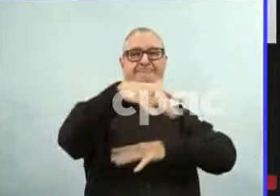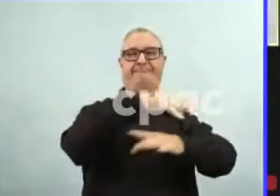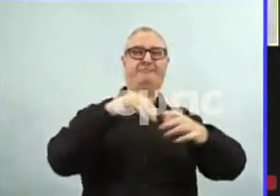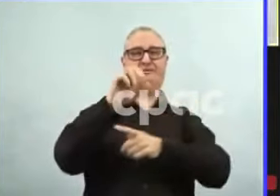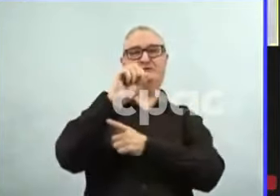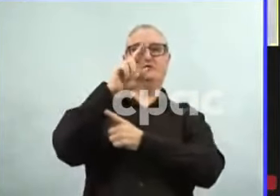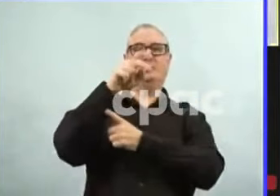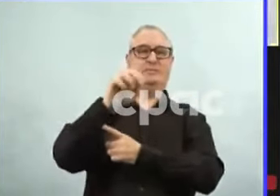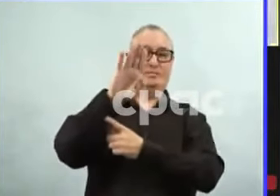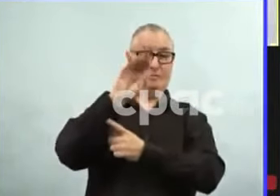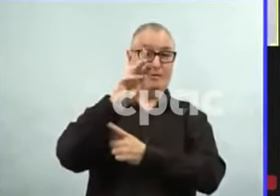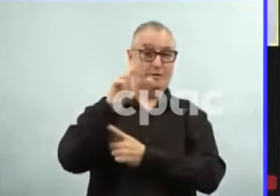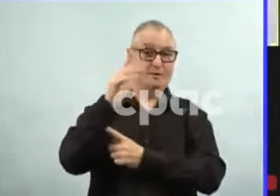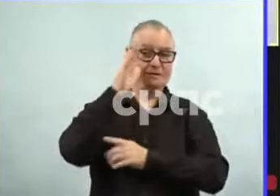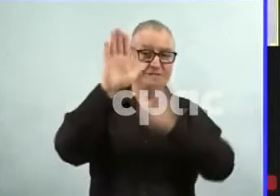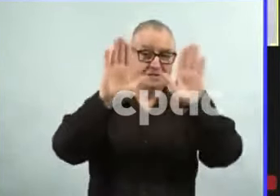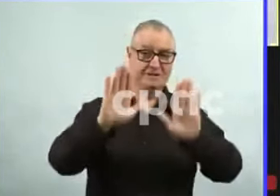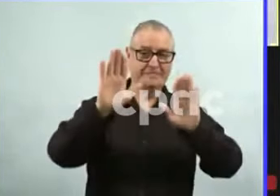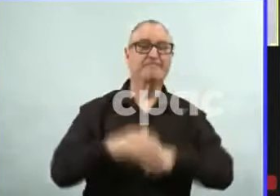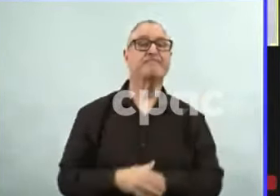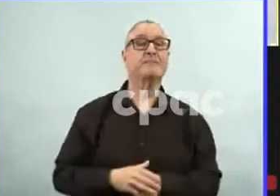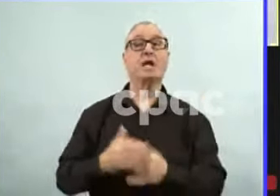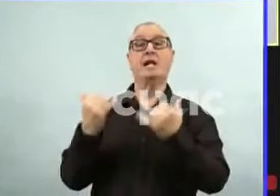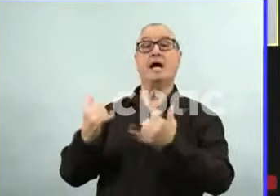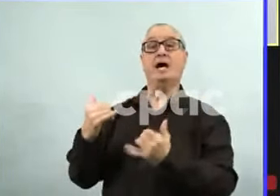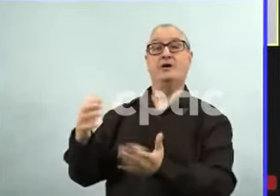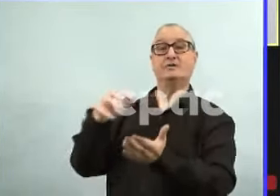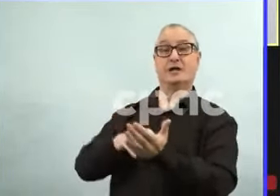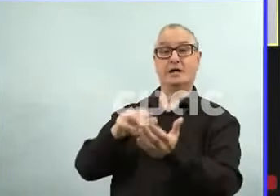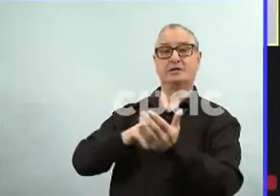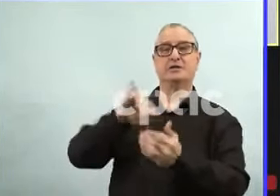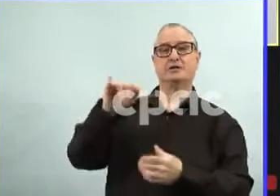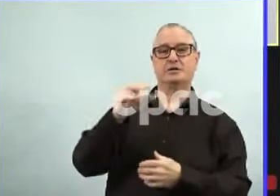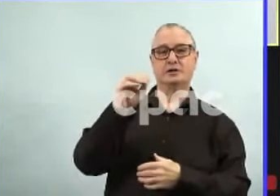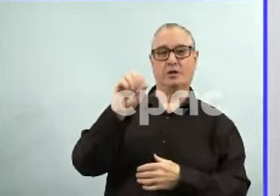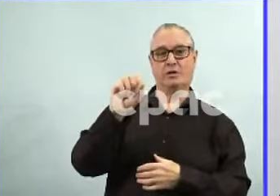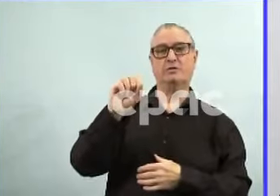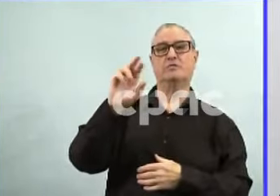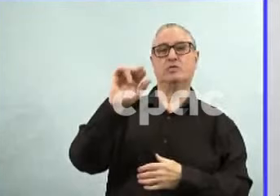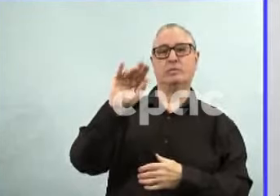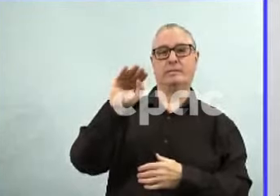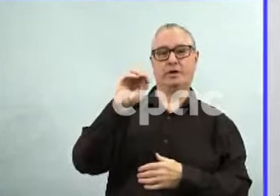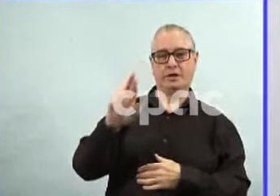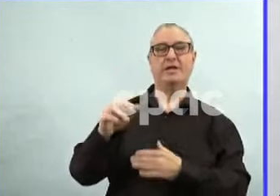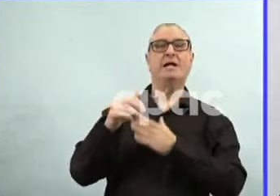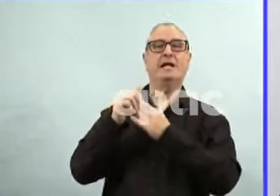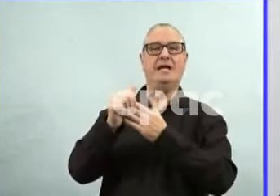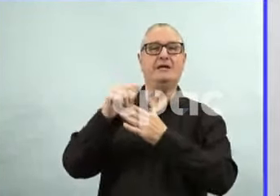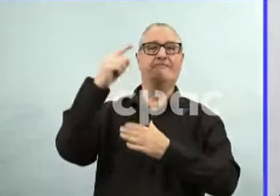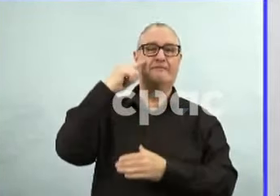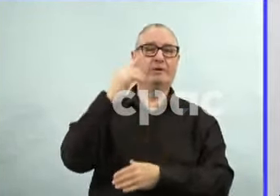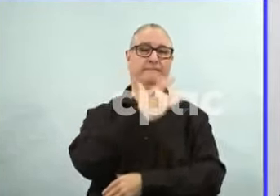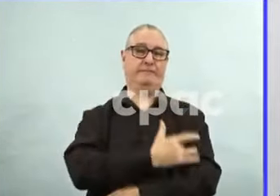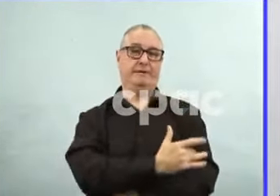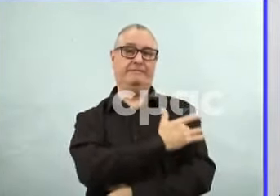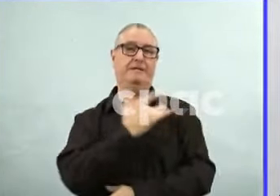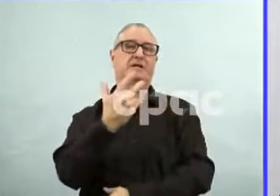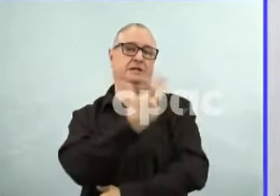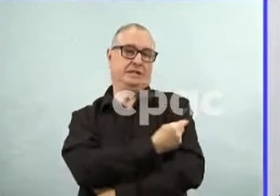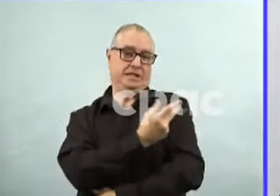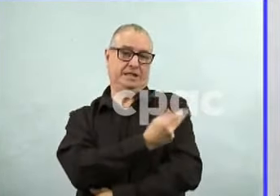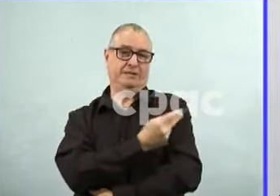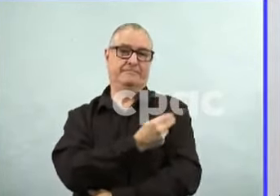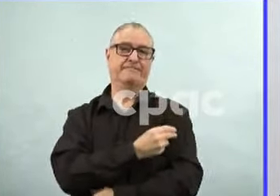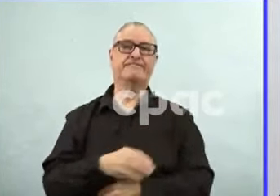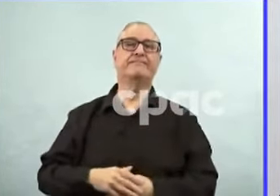Thank you, Dr. Atwell. I'm Dr. Joss Reimer, Medical Lead on the Province's Vaccine Task Force. As Manitoba's COVID